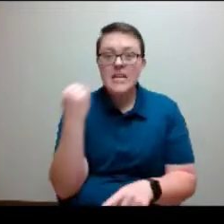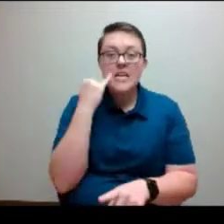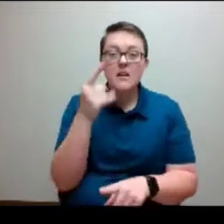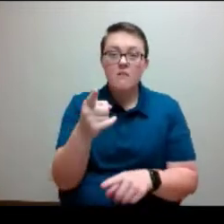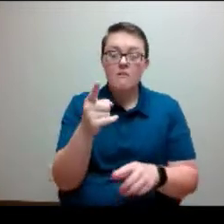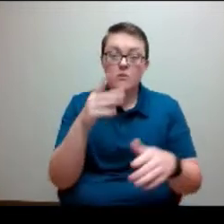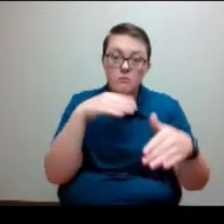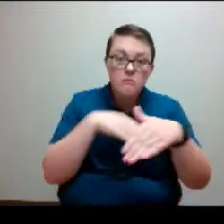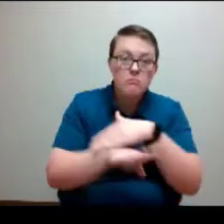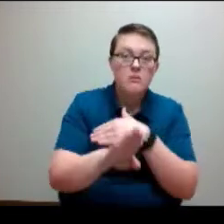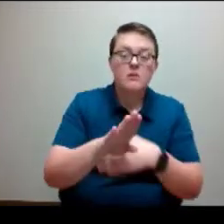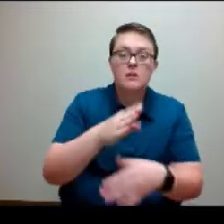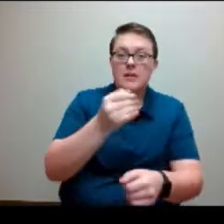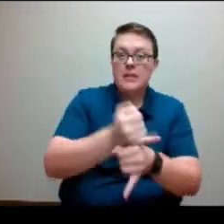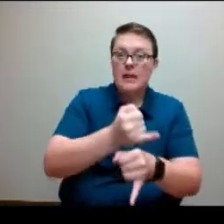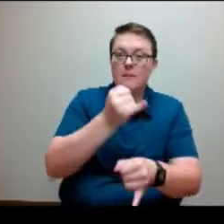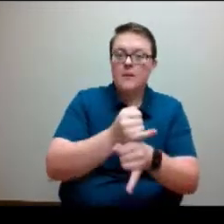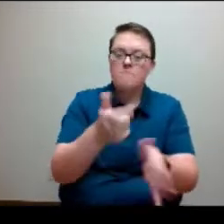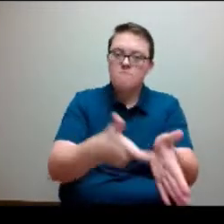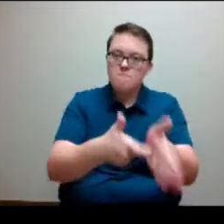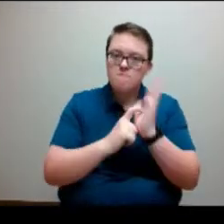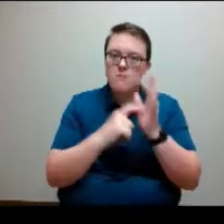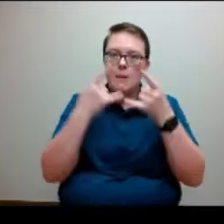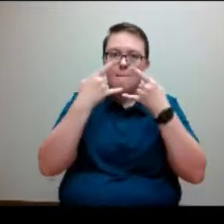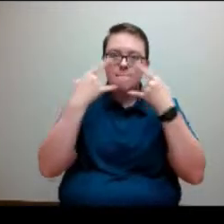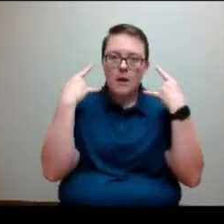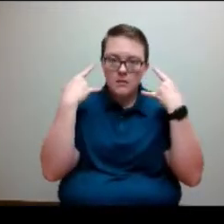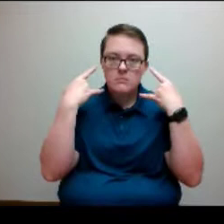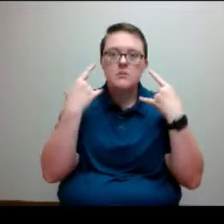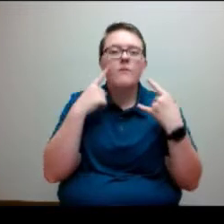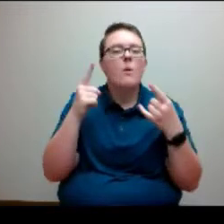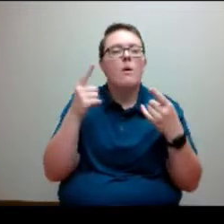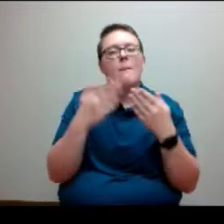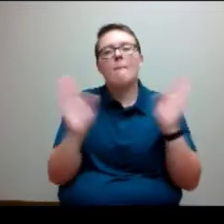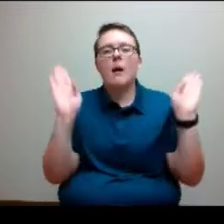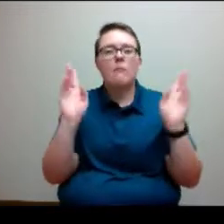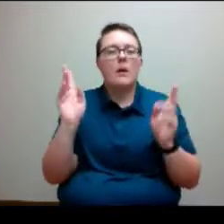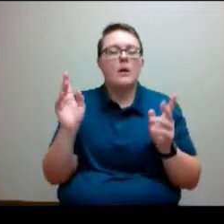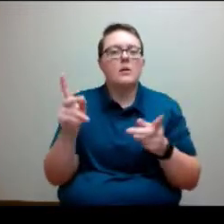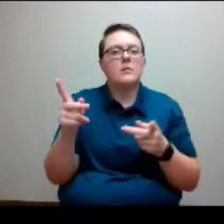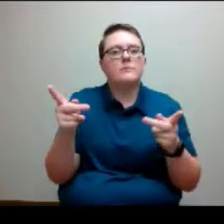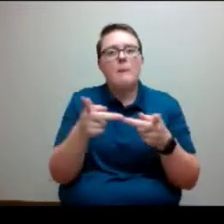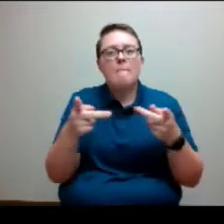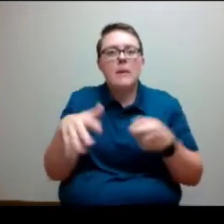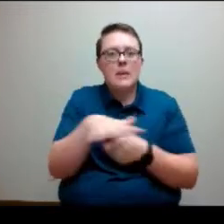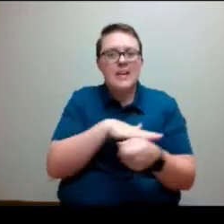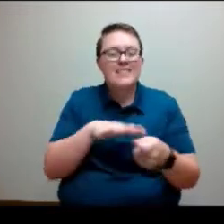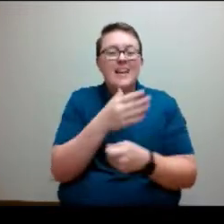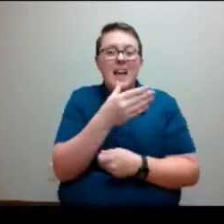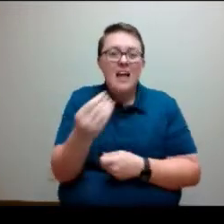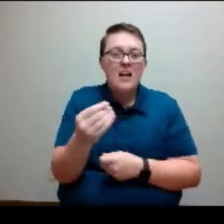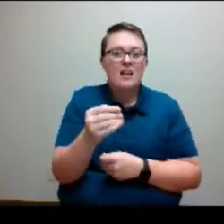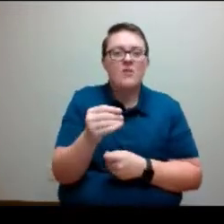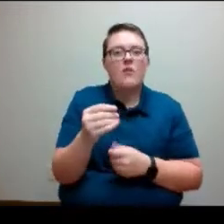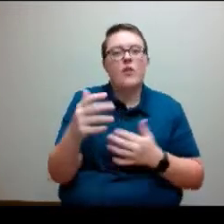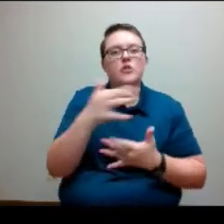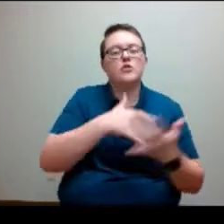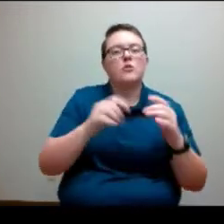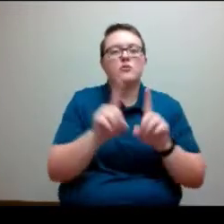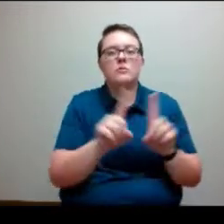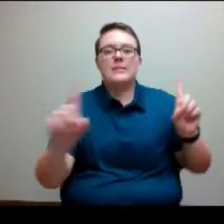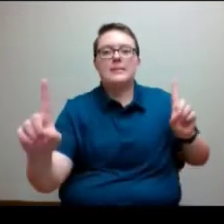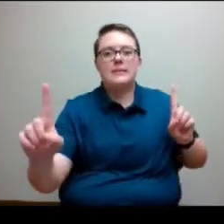is absolutely required that masks are worn in public places and that you practice social distancing. And that is not really